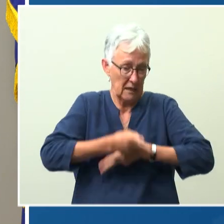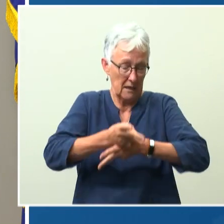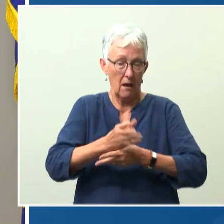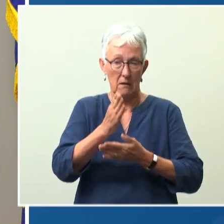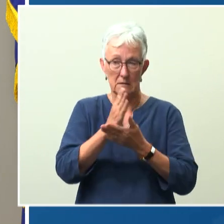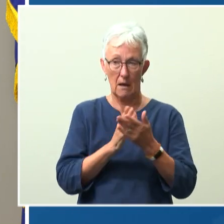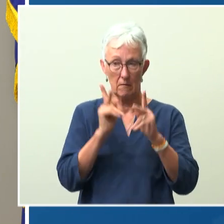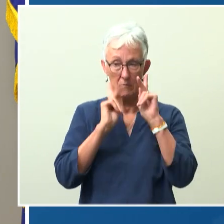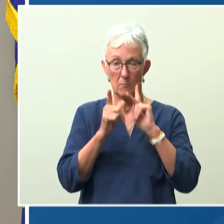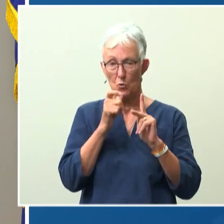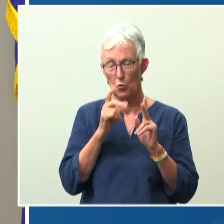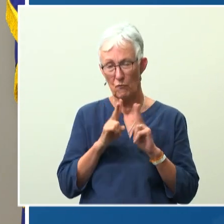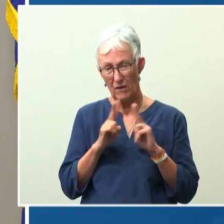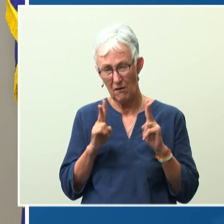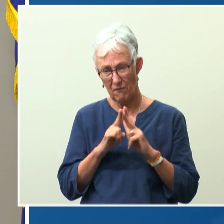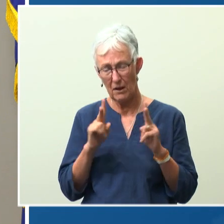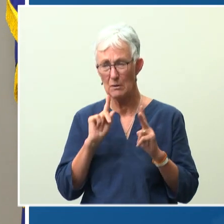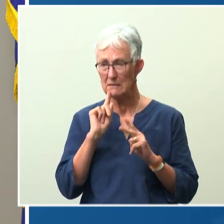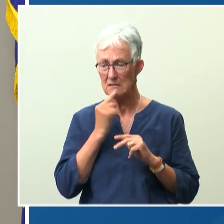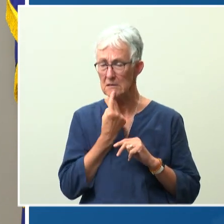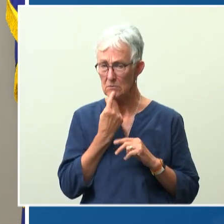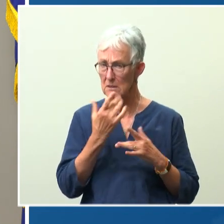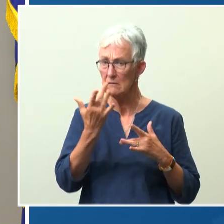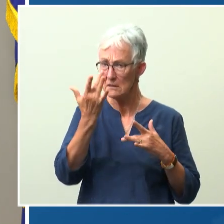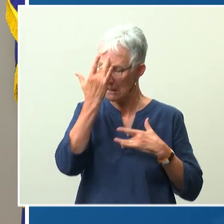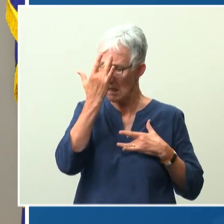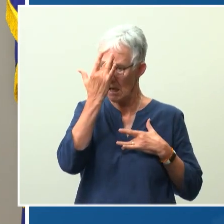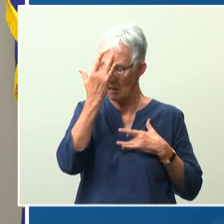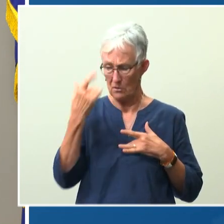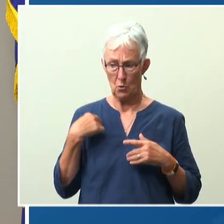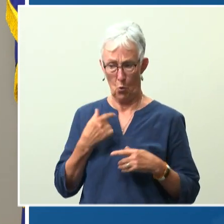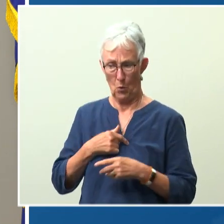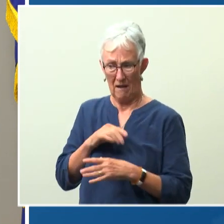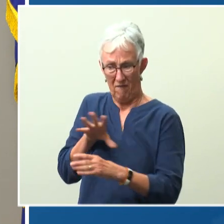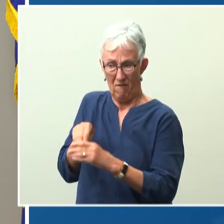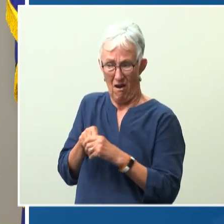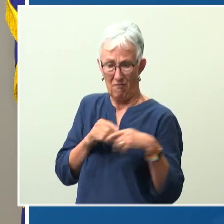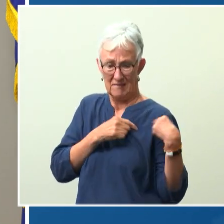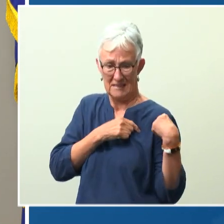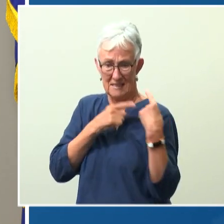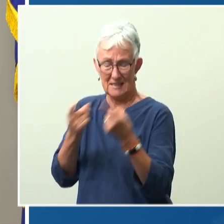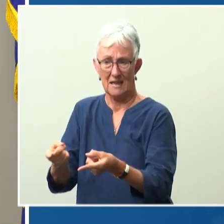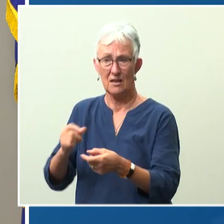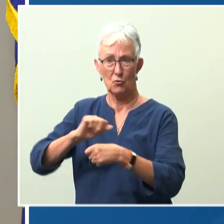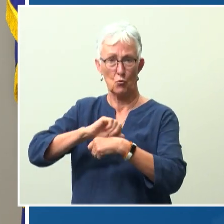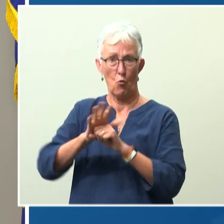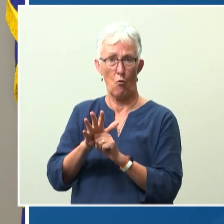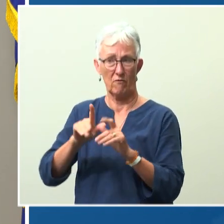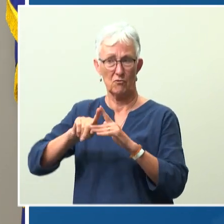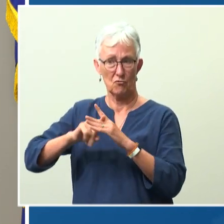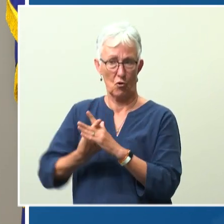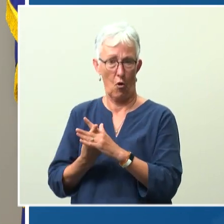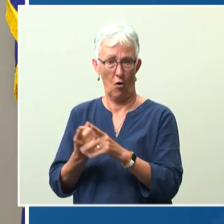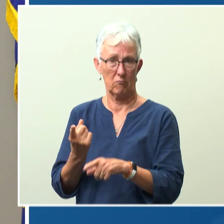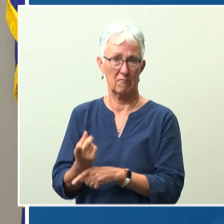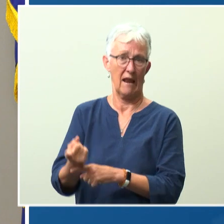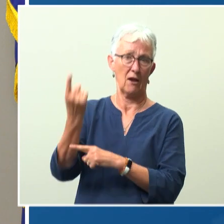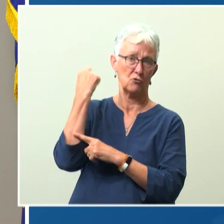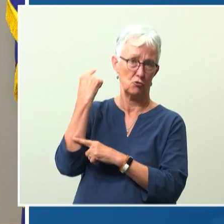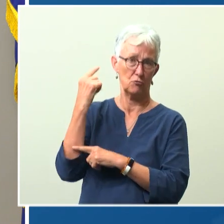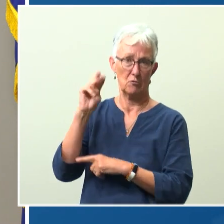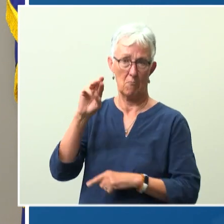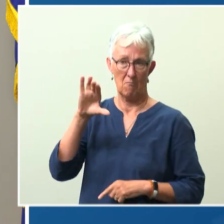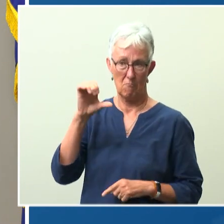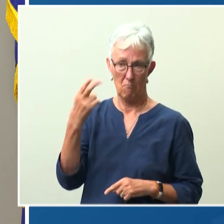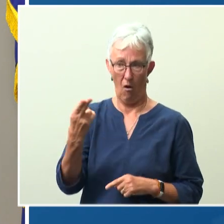We have therefore been present since the beginning of this pandemic and have had to continuously adapt ourselves along the